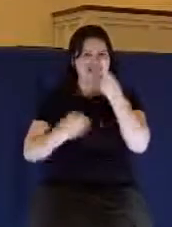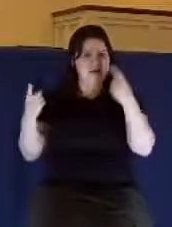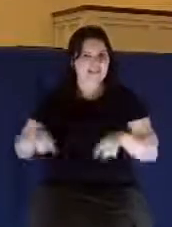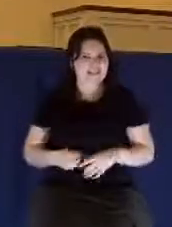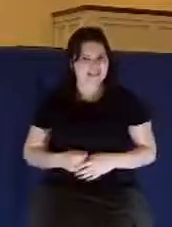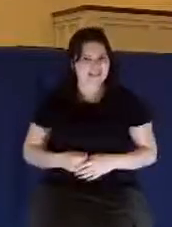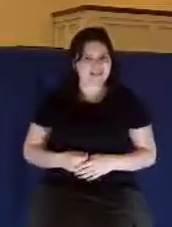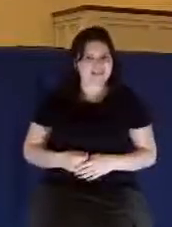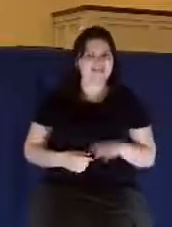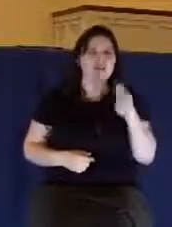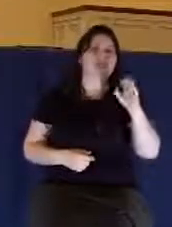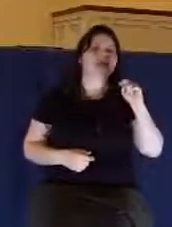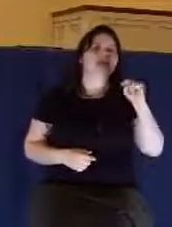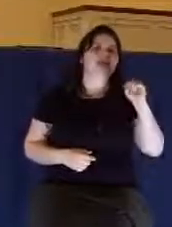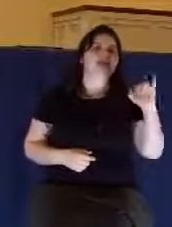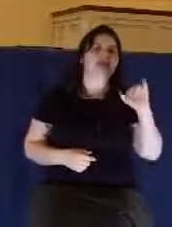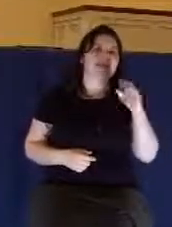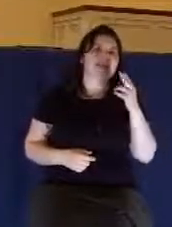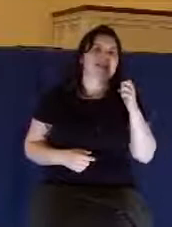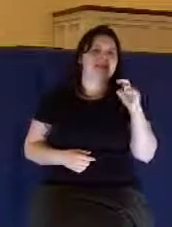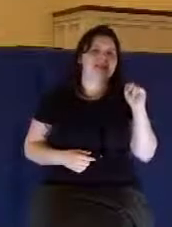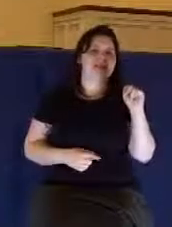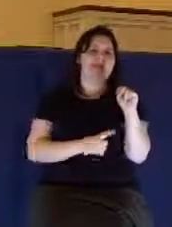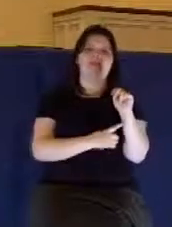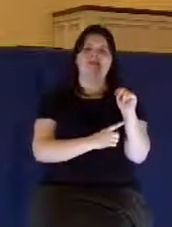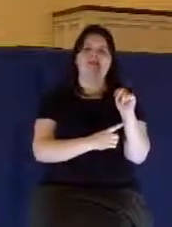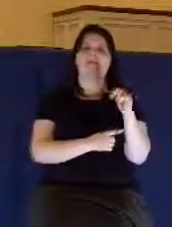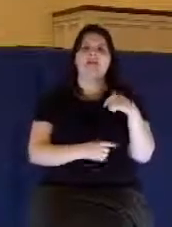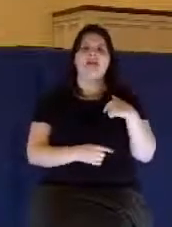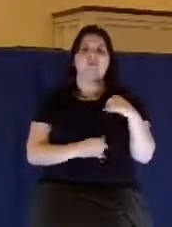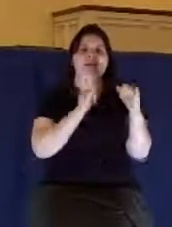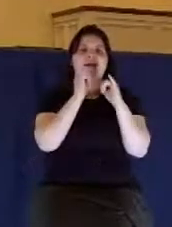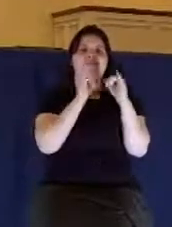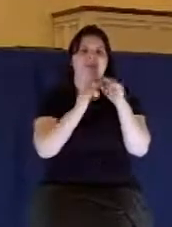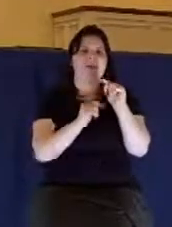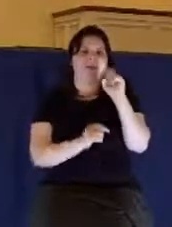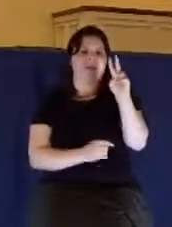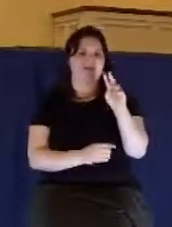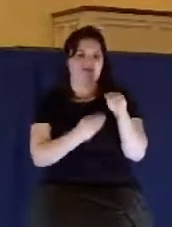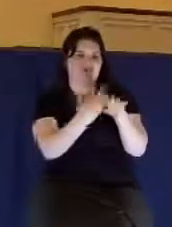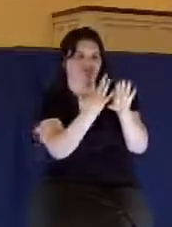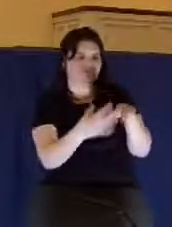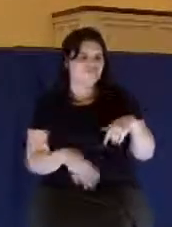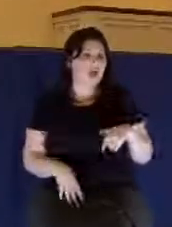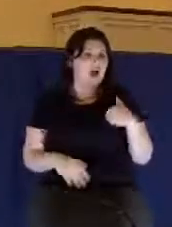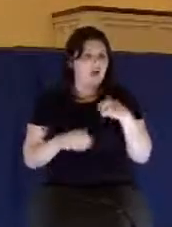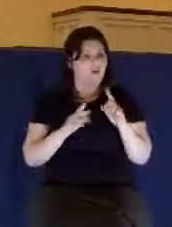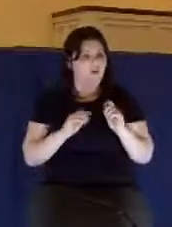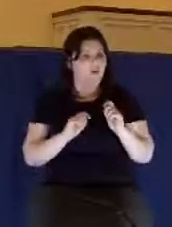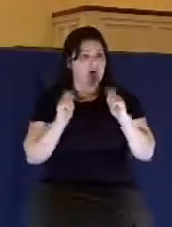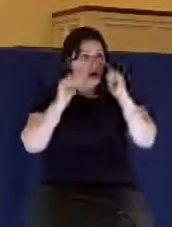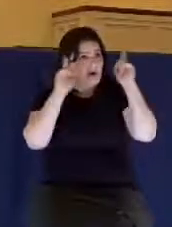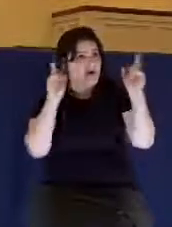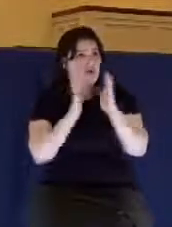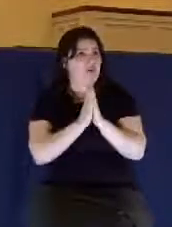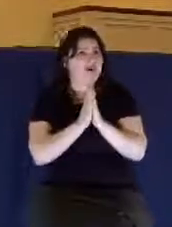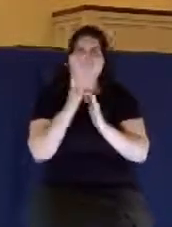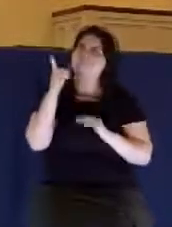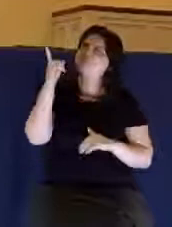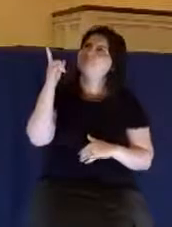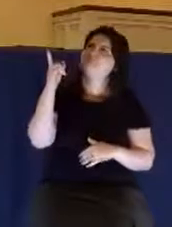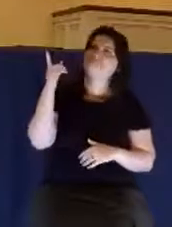happened. Benny Hinn was interviewing Jesse Duplantis on TBN, and Jesse Duplantis said, you know, I got up to pray that morning, and God wasn't acting just right.